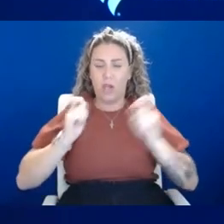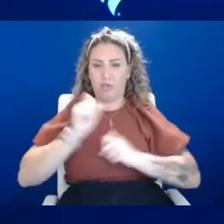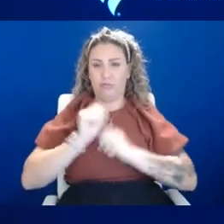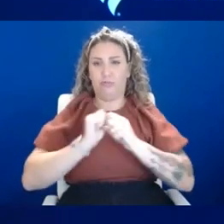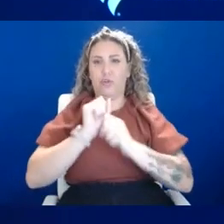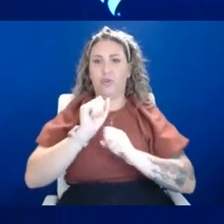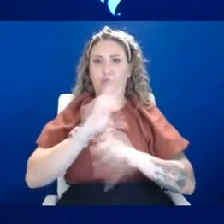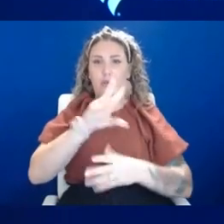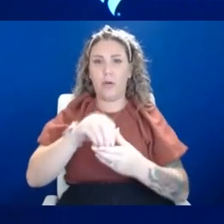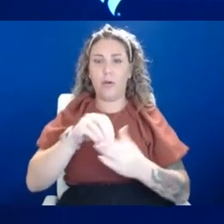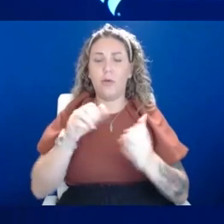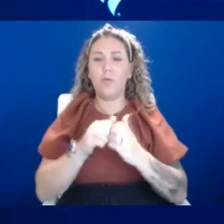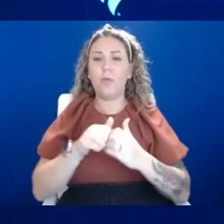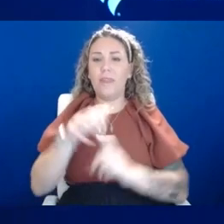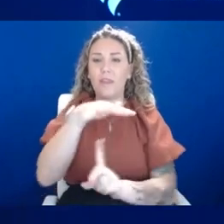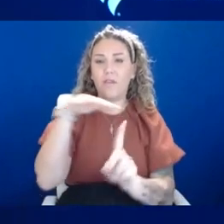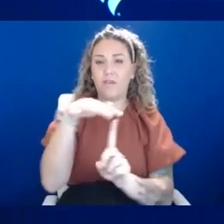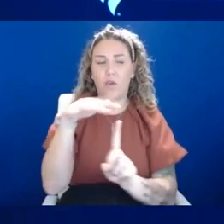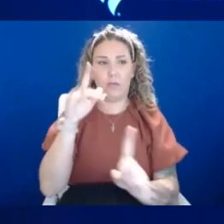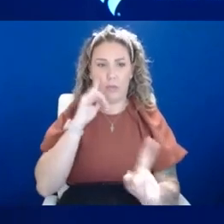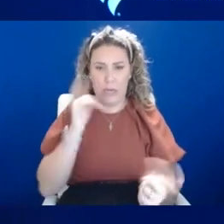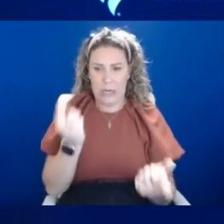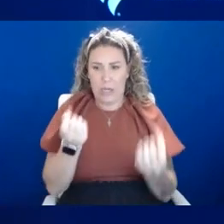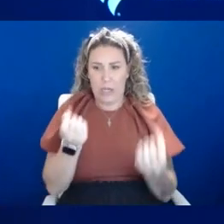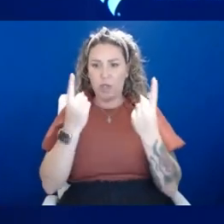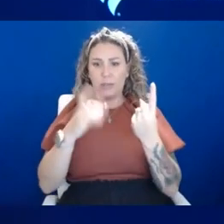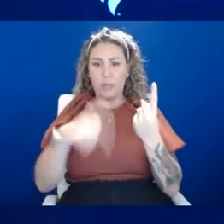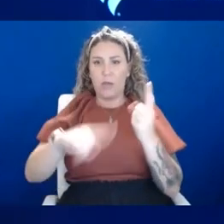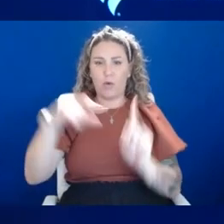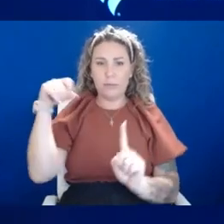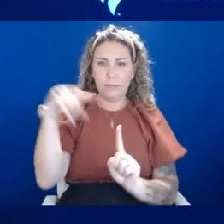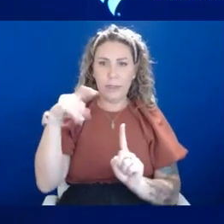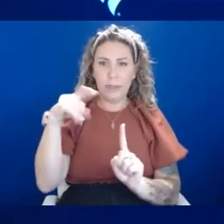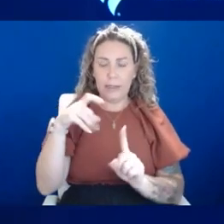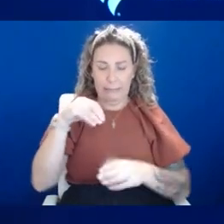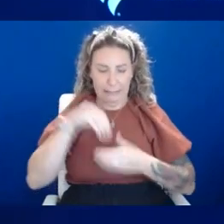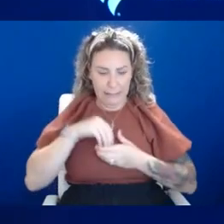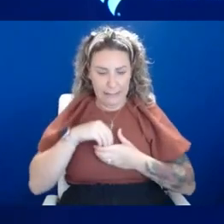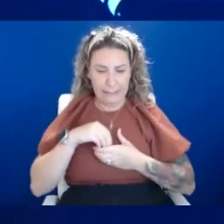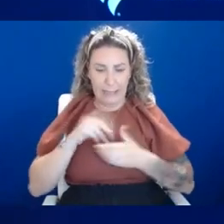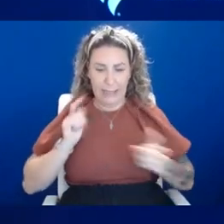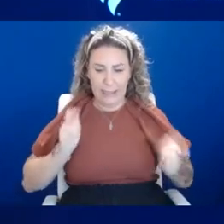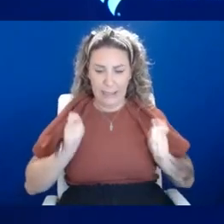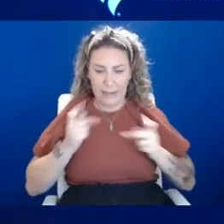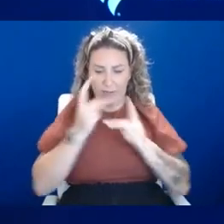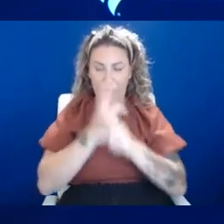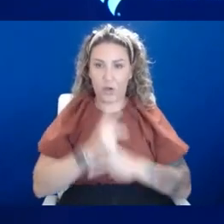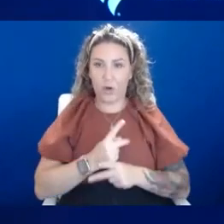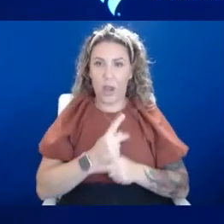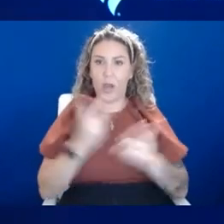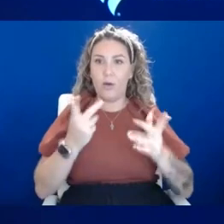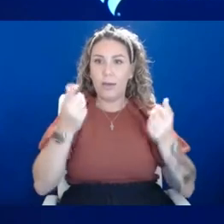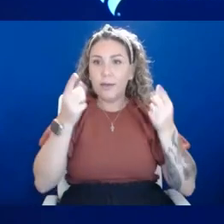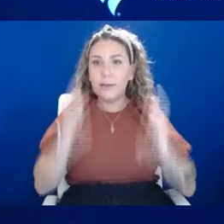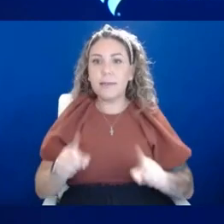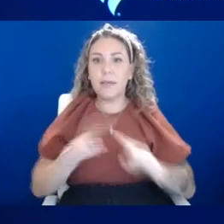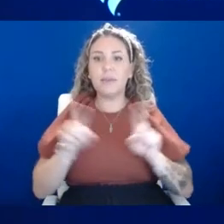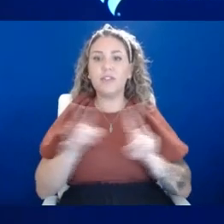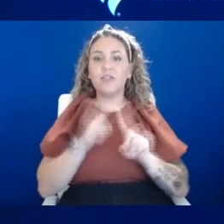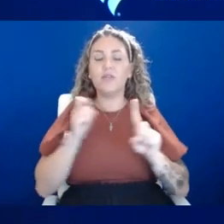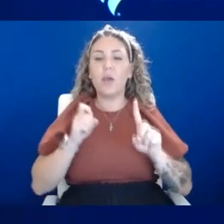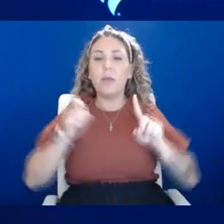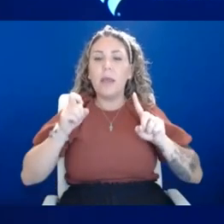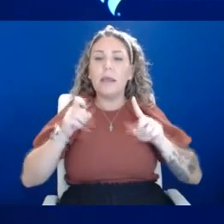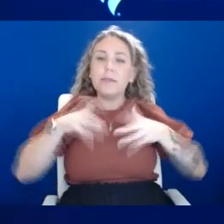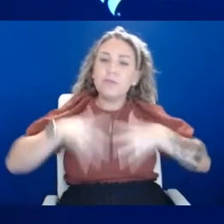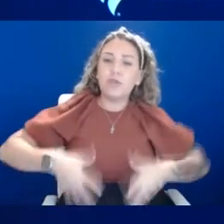interpreting those signals that are coming in, and then basically manifesting the behaviors that are going out, um, that are different than your anxiety or depressed states. And so,